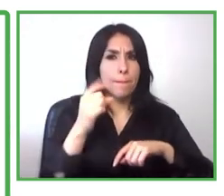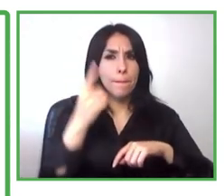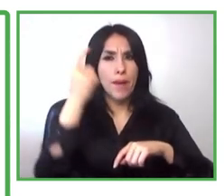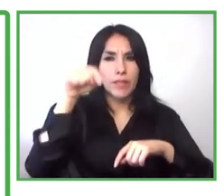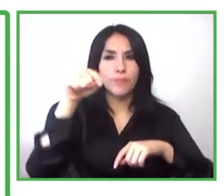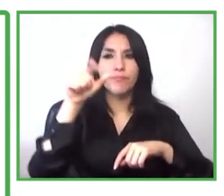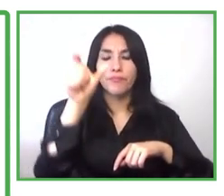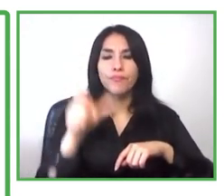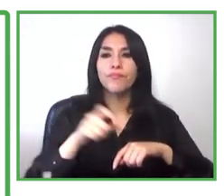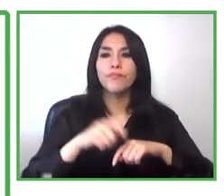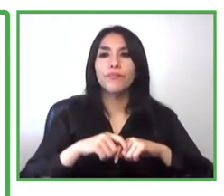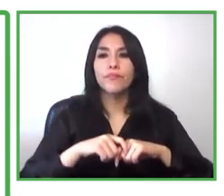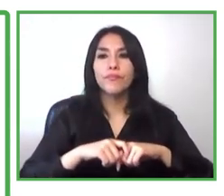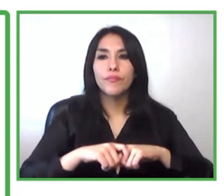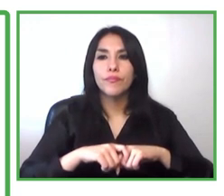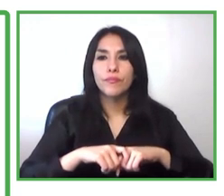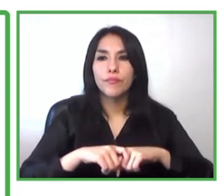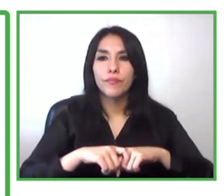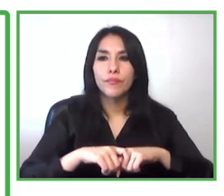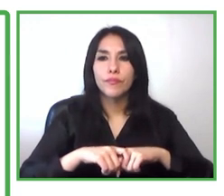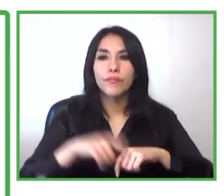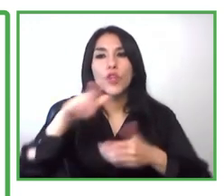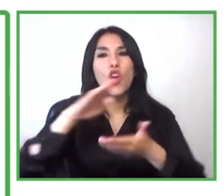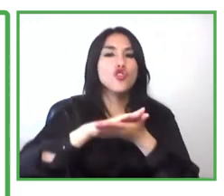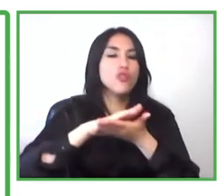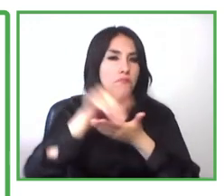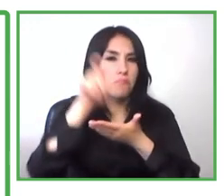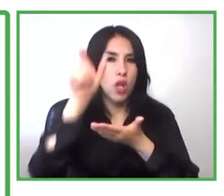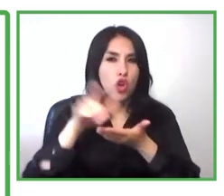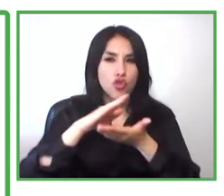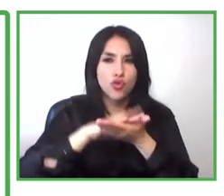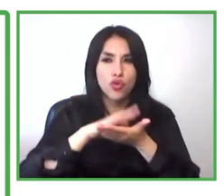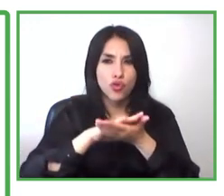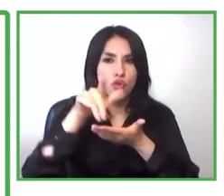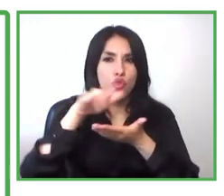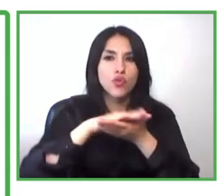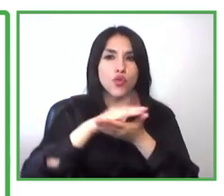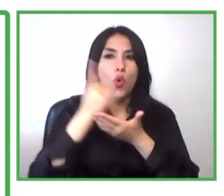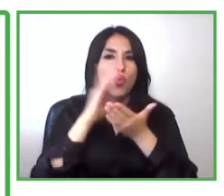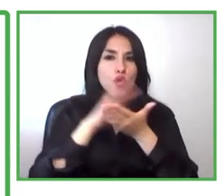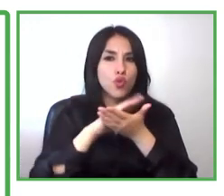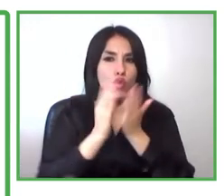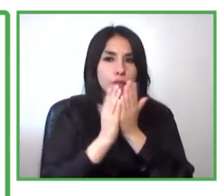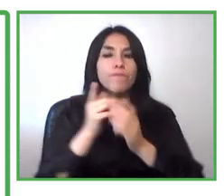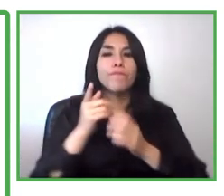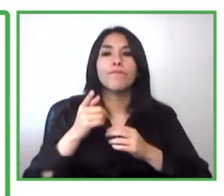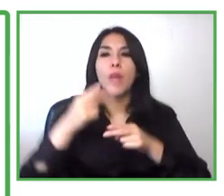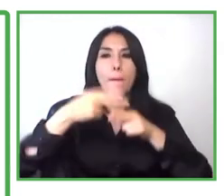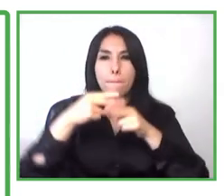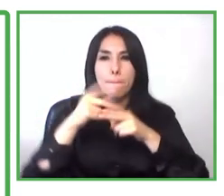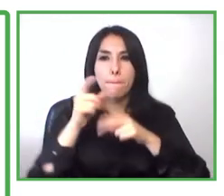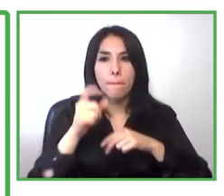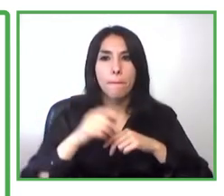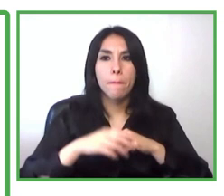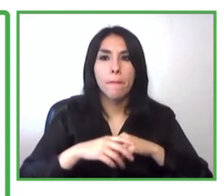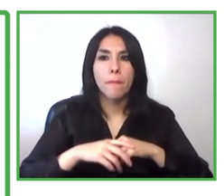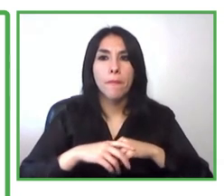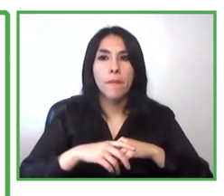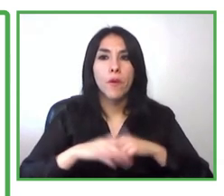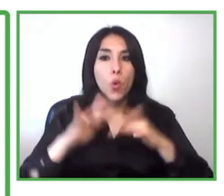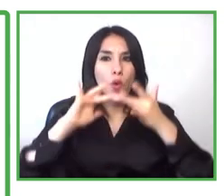the the platform entrepreneur uh 243 which is a